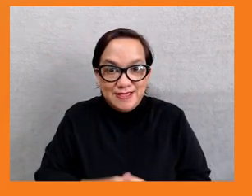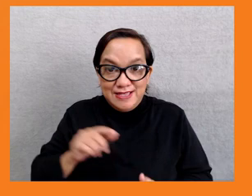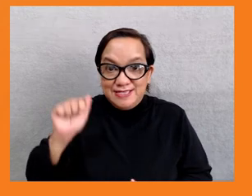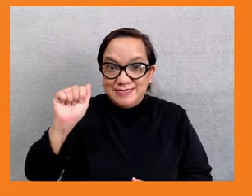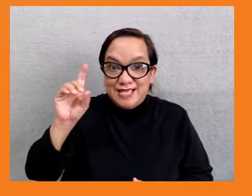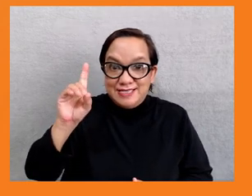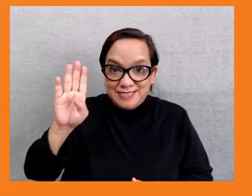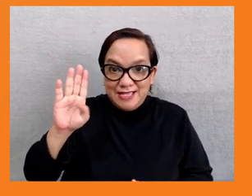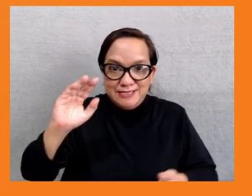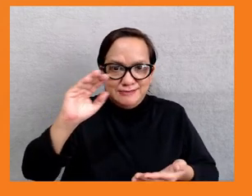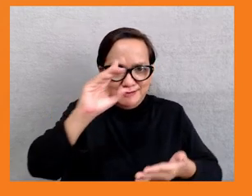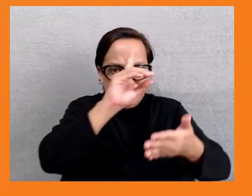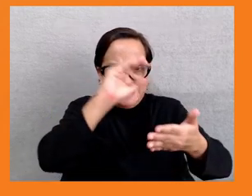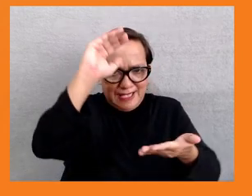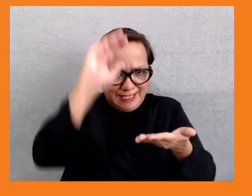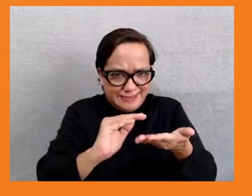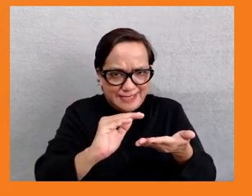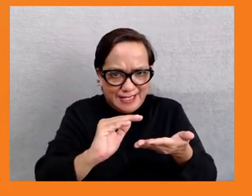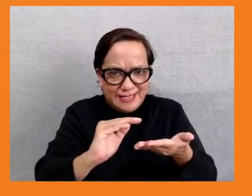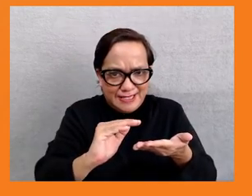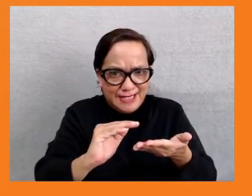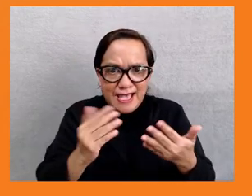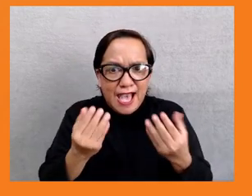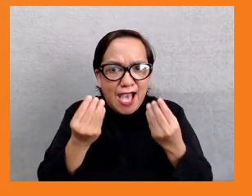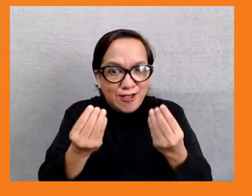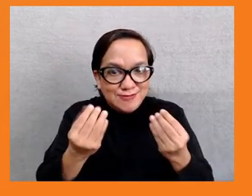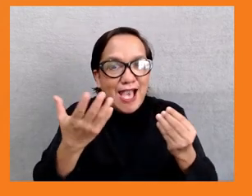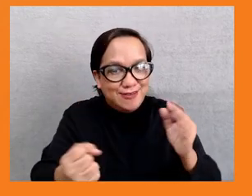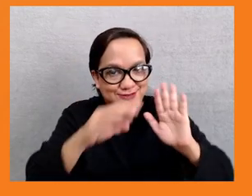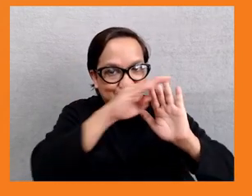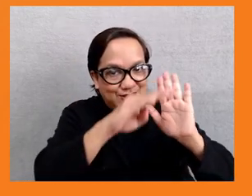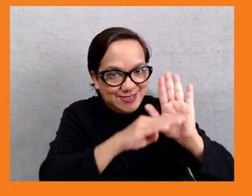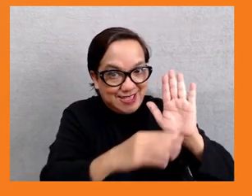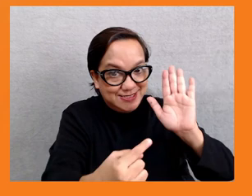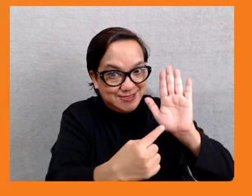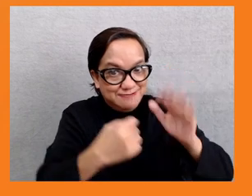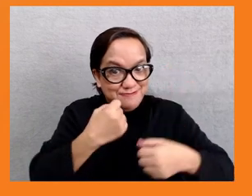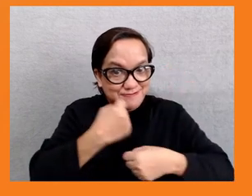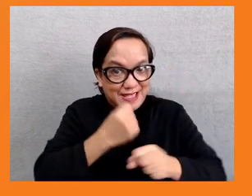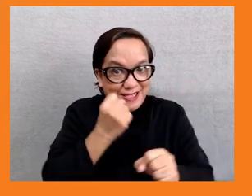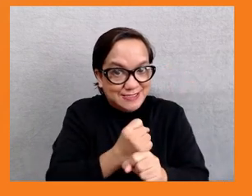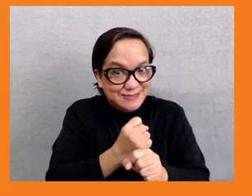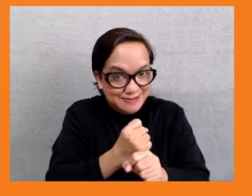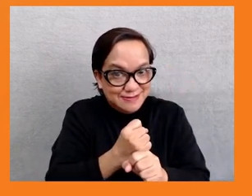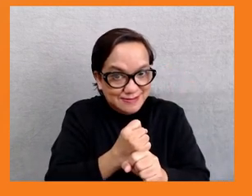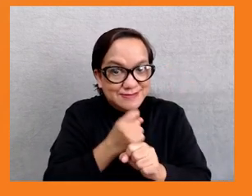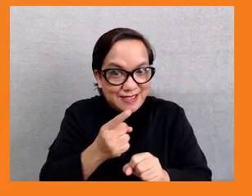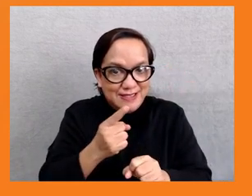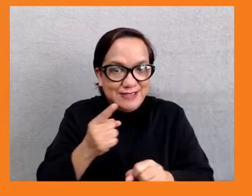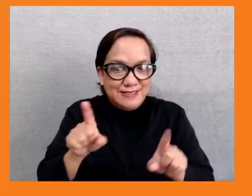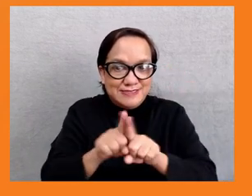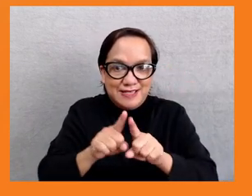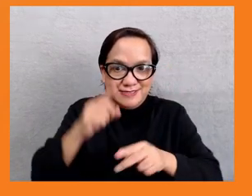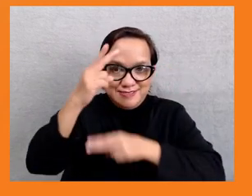through urgent policy measures on universal public services, progressive tax and labour rights. The third